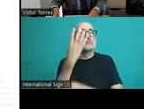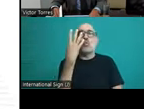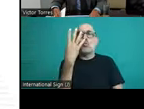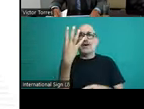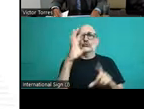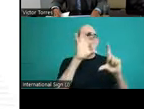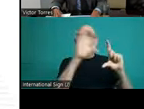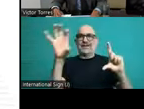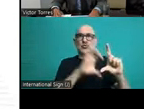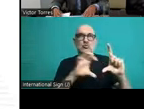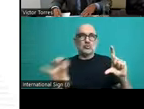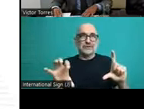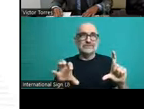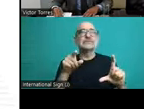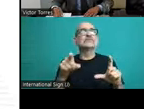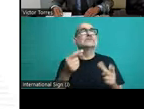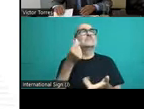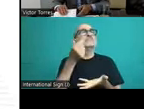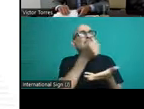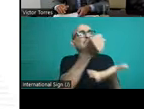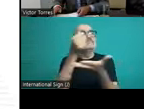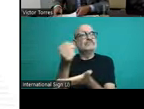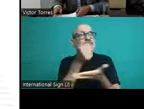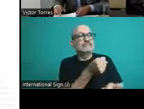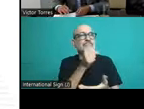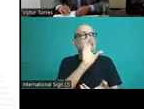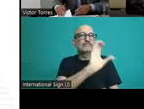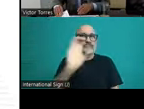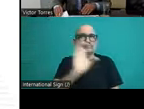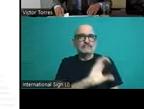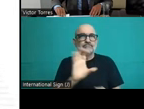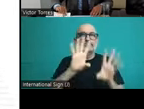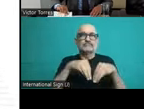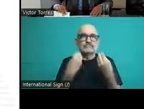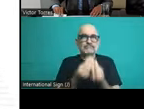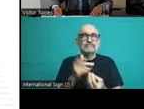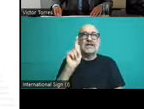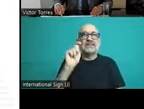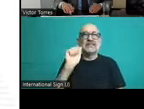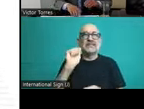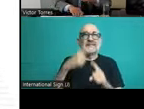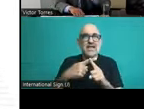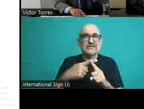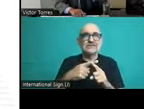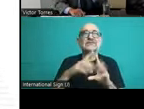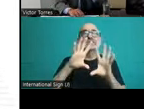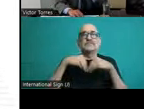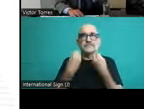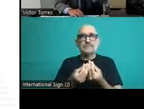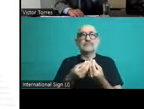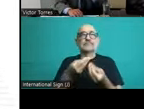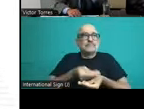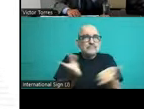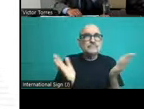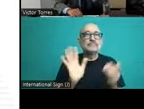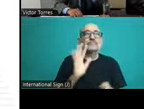services are provided through public suppliers without co-payment. And there is private insurance.